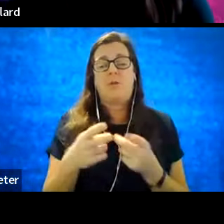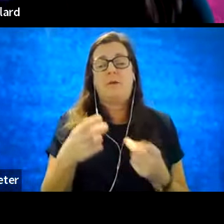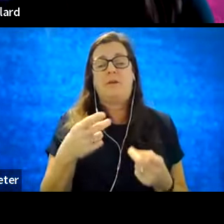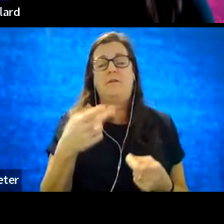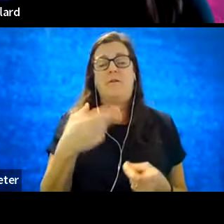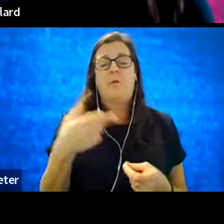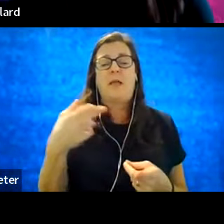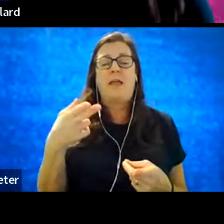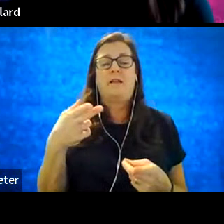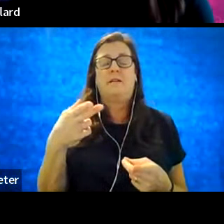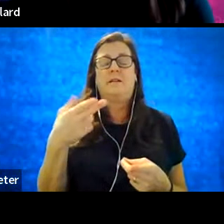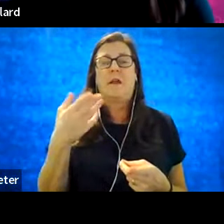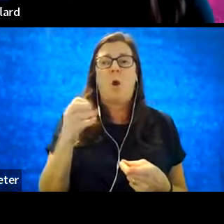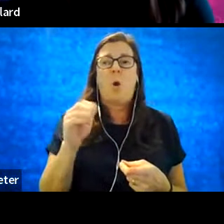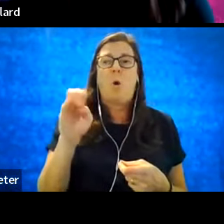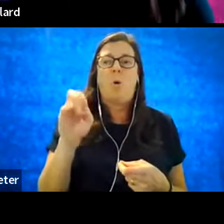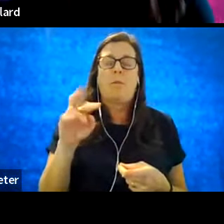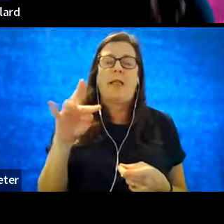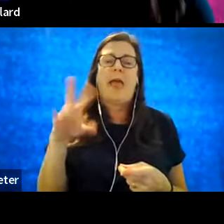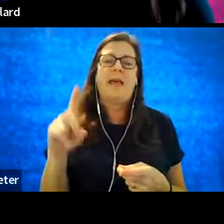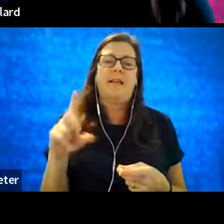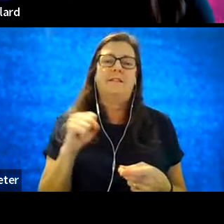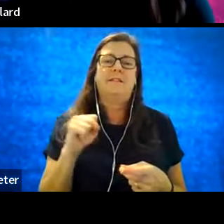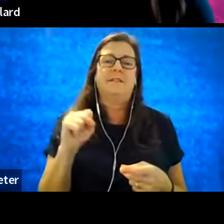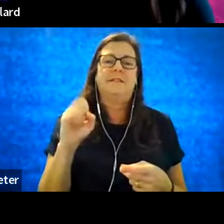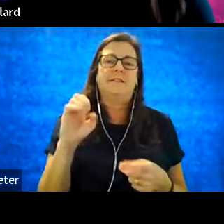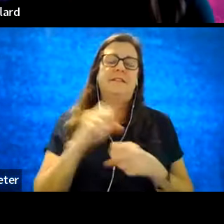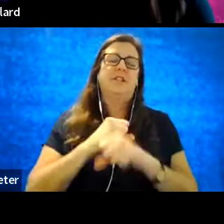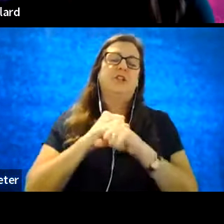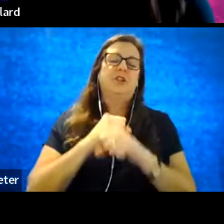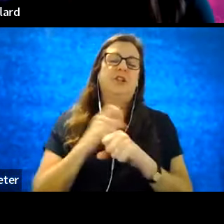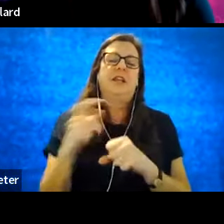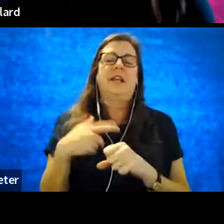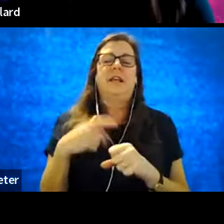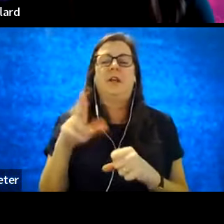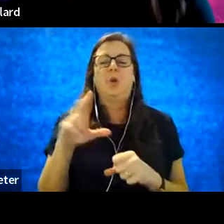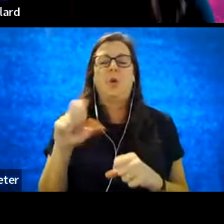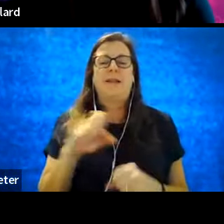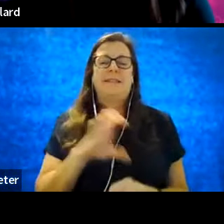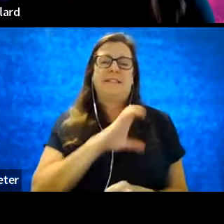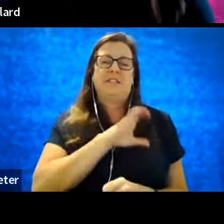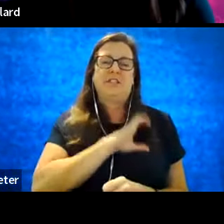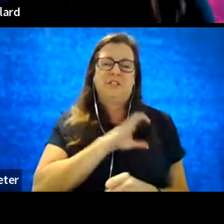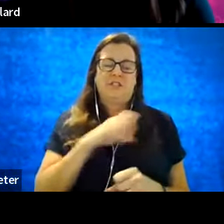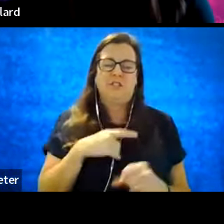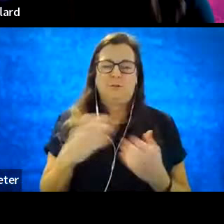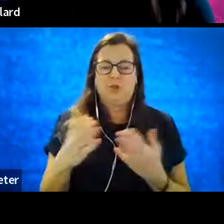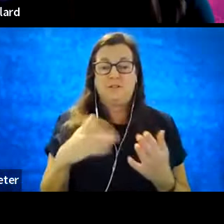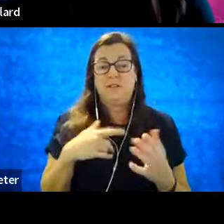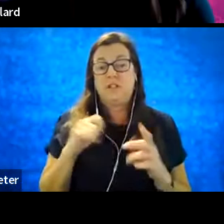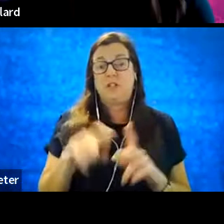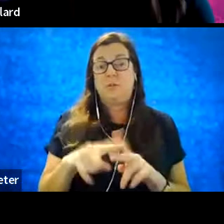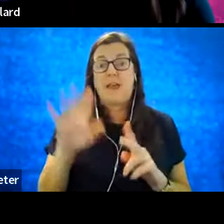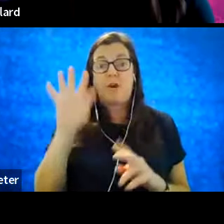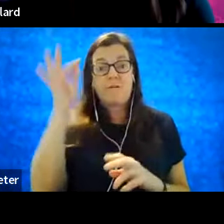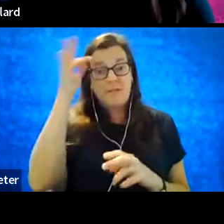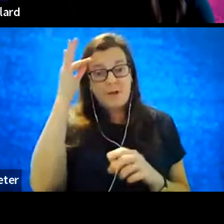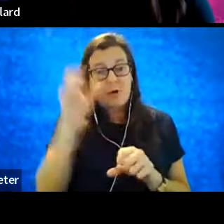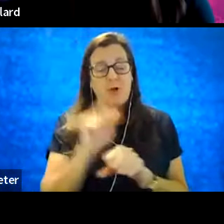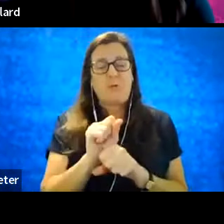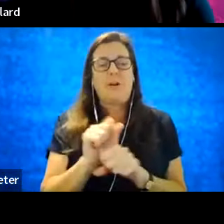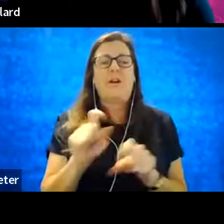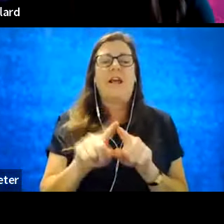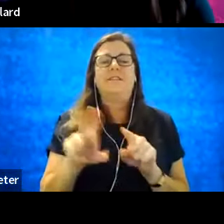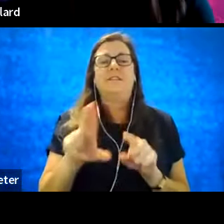Security's U.S. Citizenship and Immigration Services, and she began her federal career as a U.S.